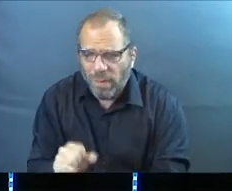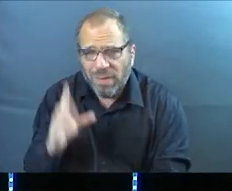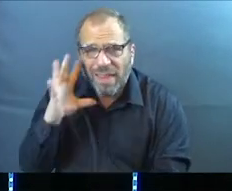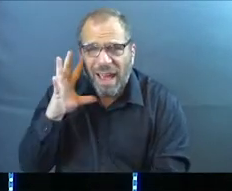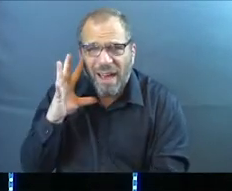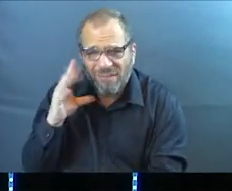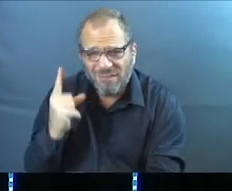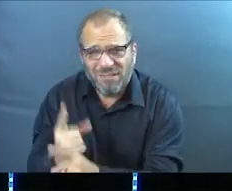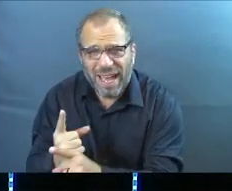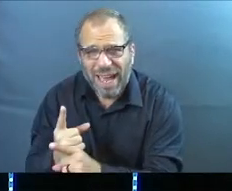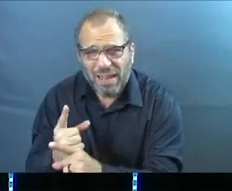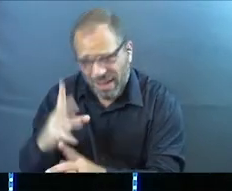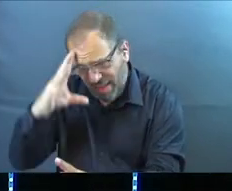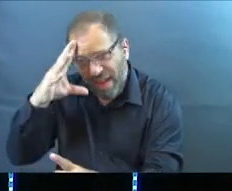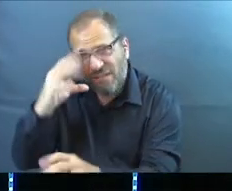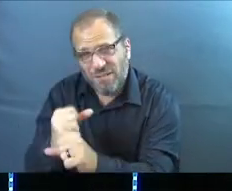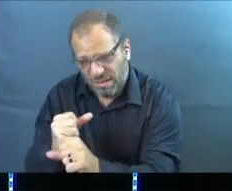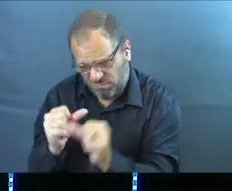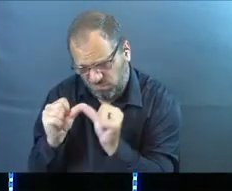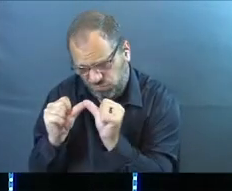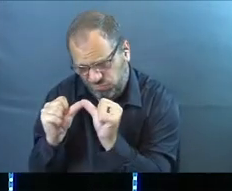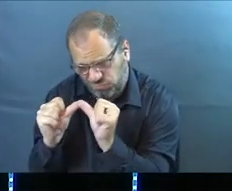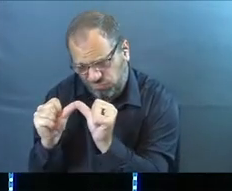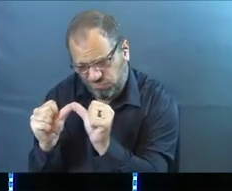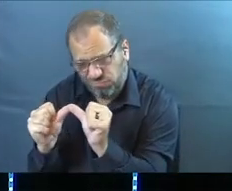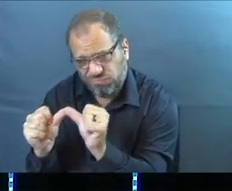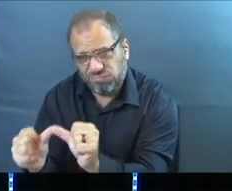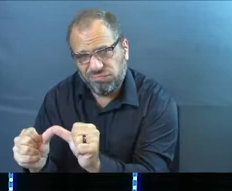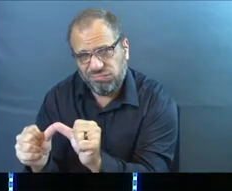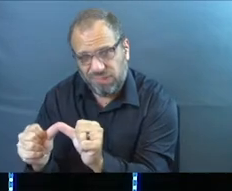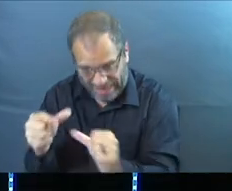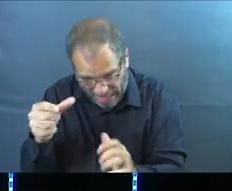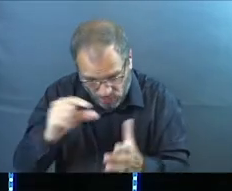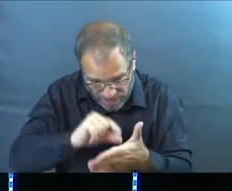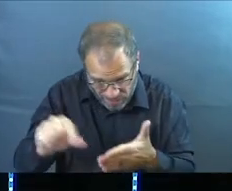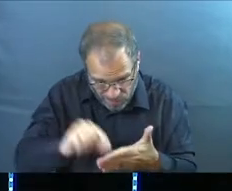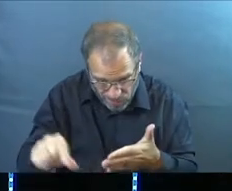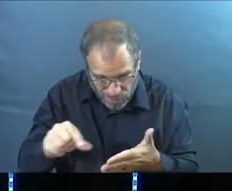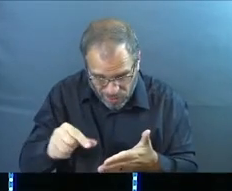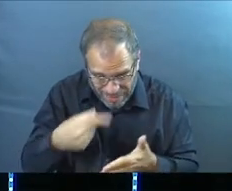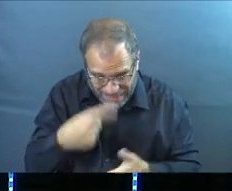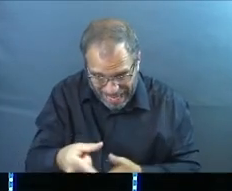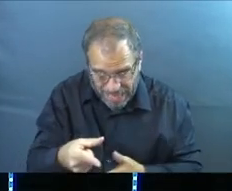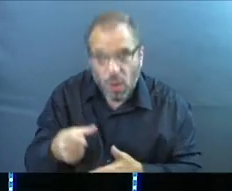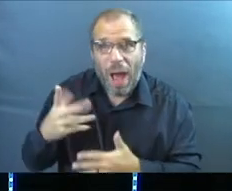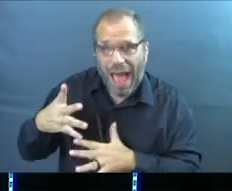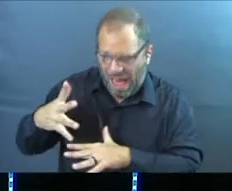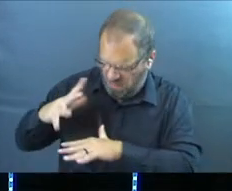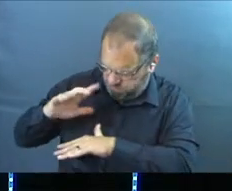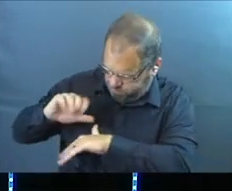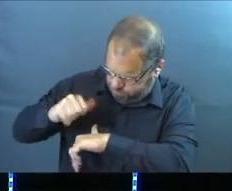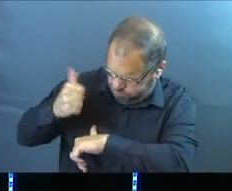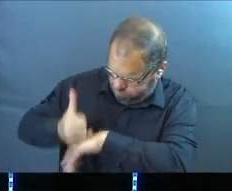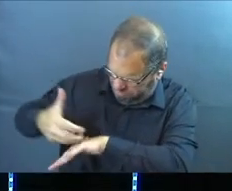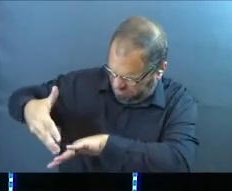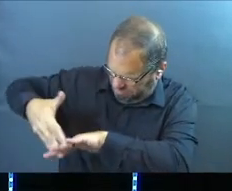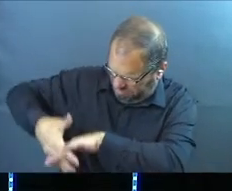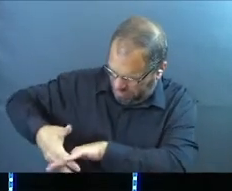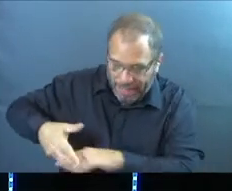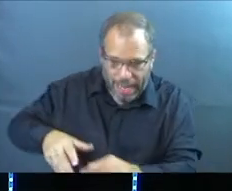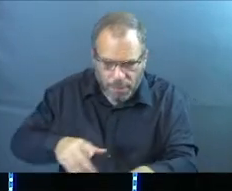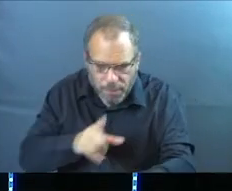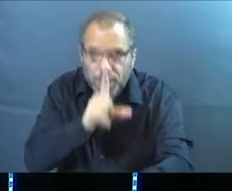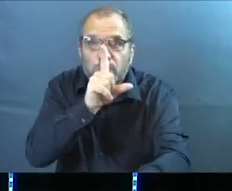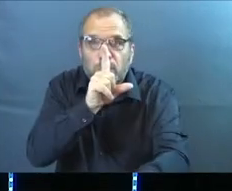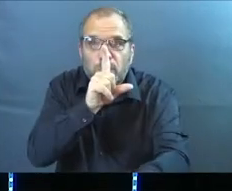faith, is what this passage describes. Why? Because they're planted in the house of God. You notice what it doesn't say?